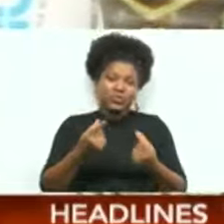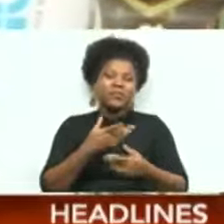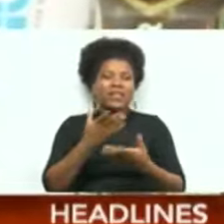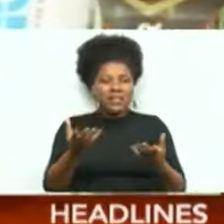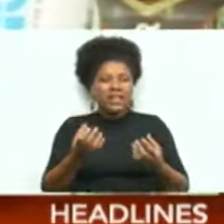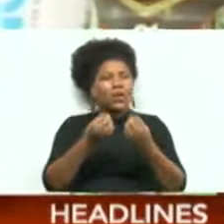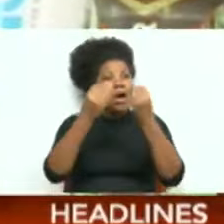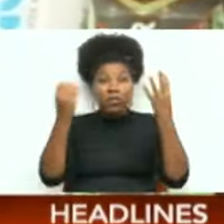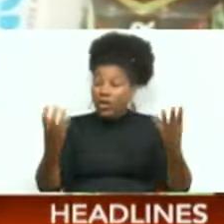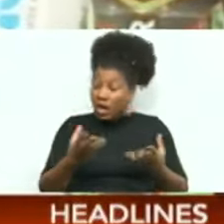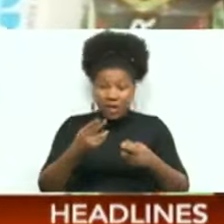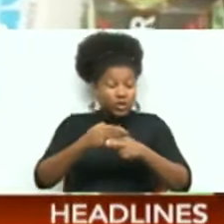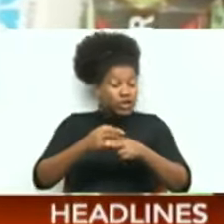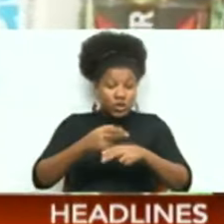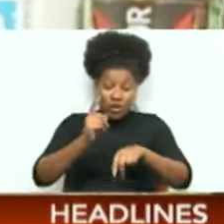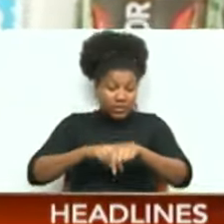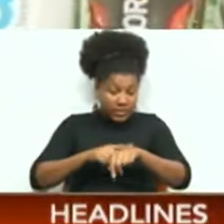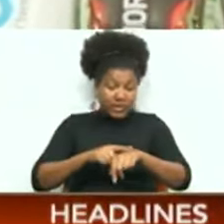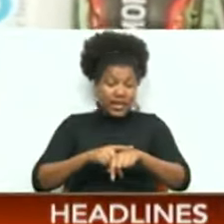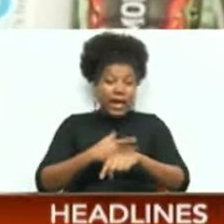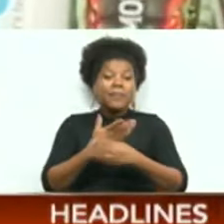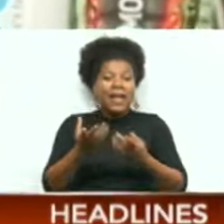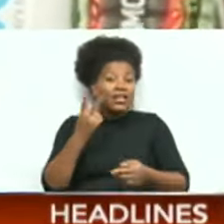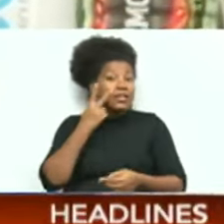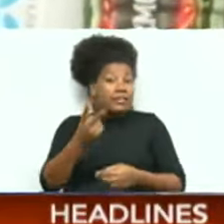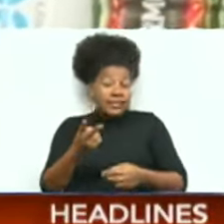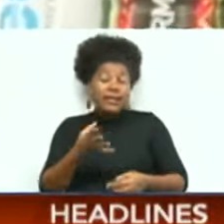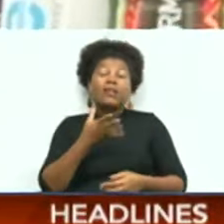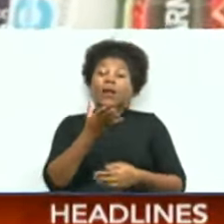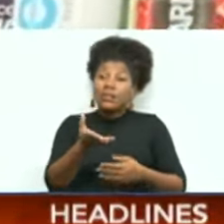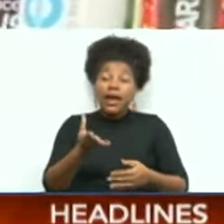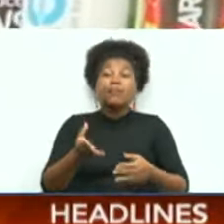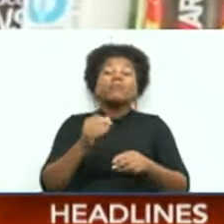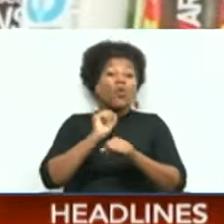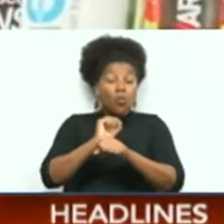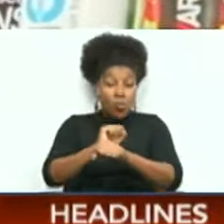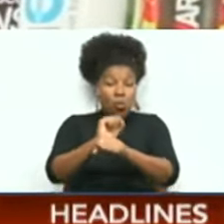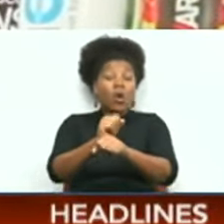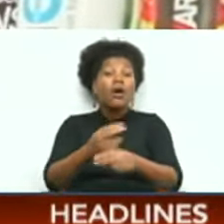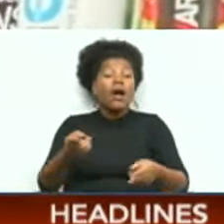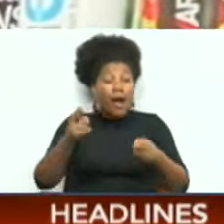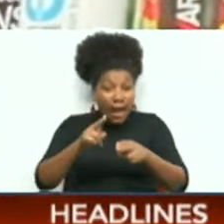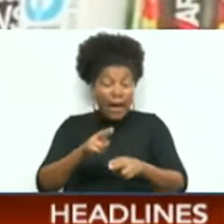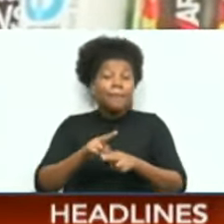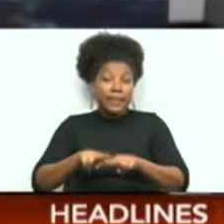lot in a very short space of time and you can see the fruits of that with games like these.